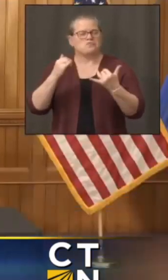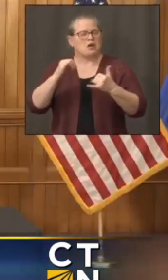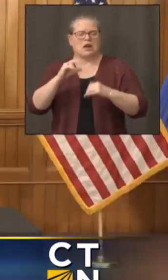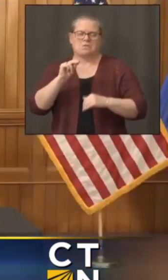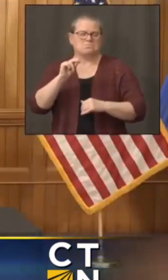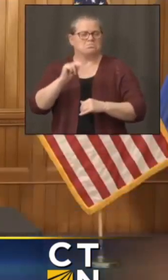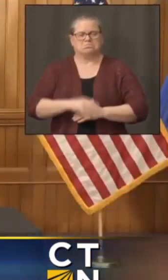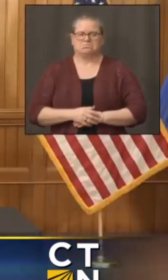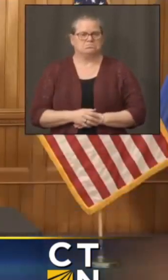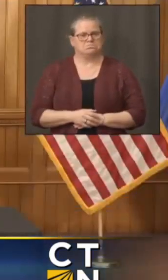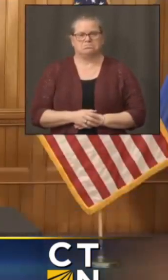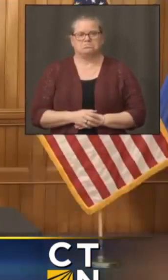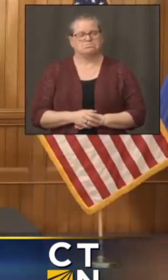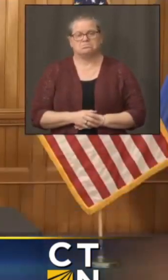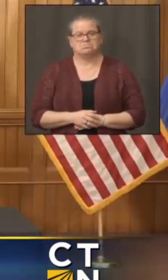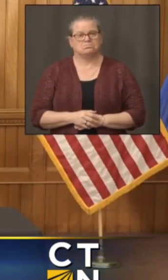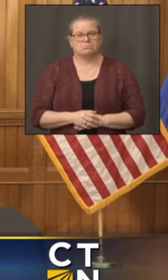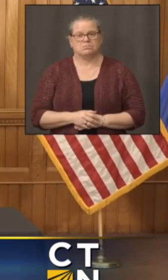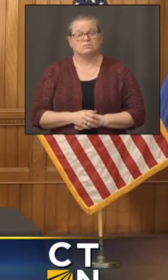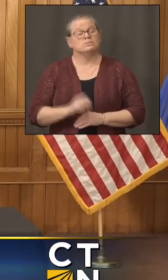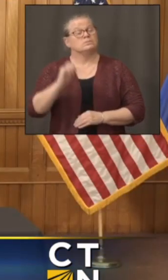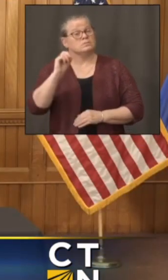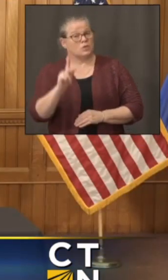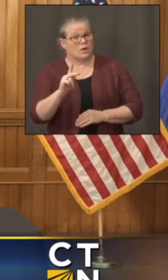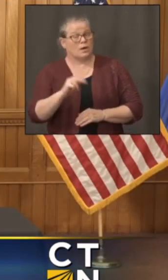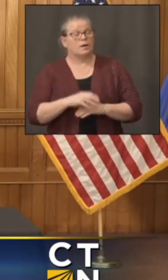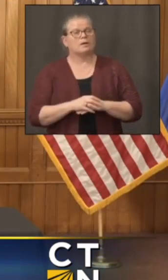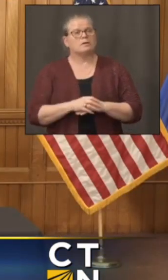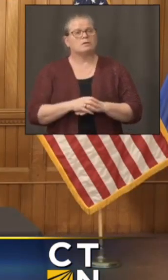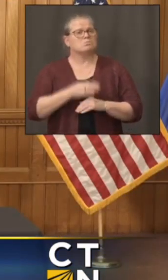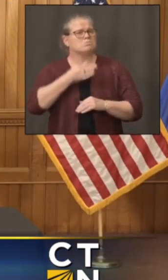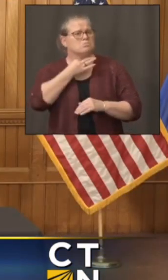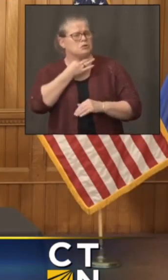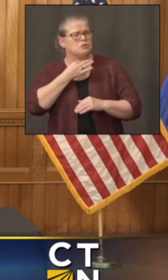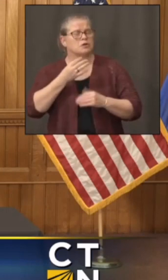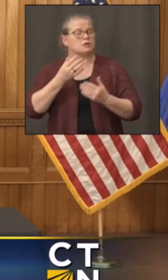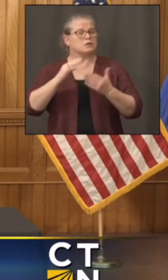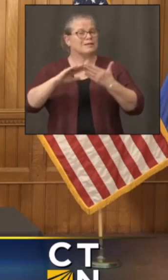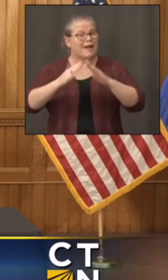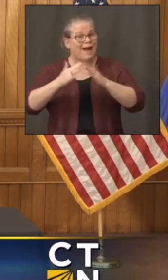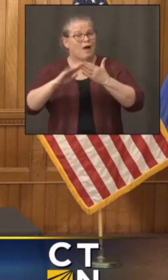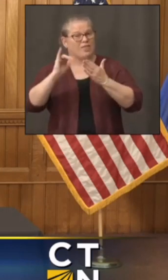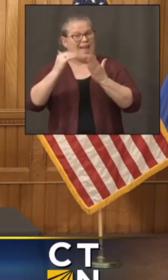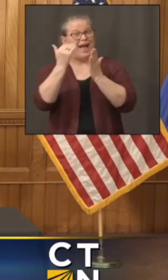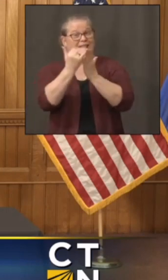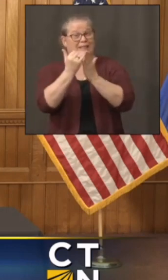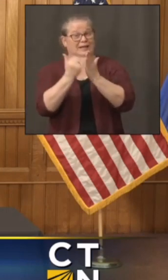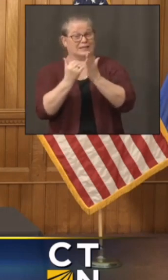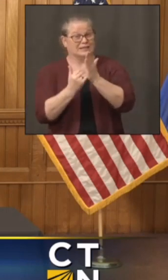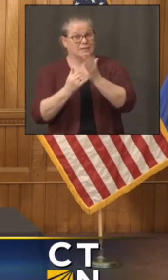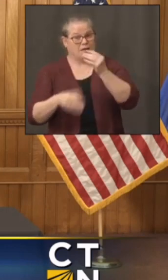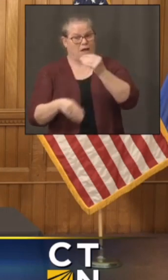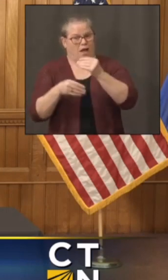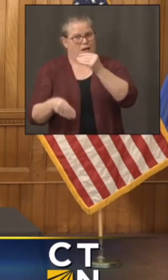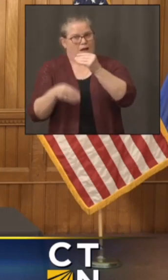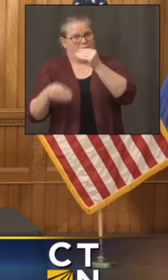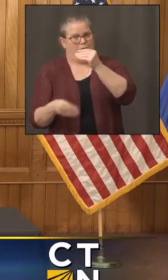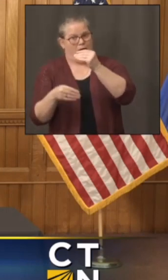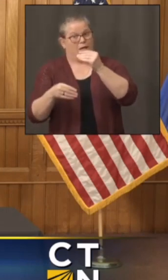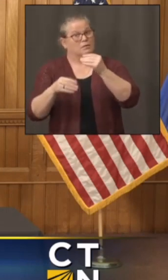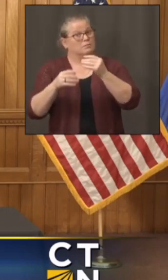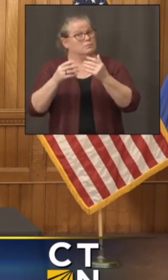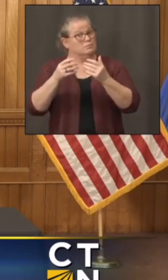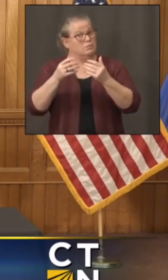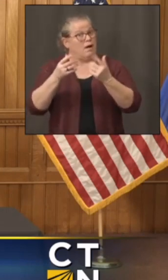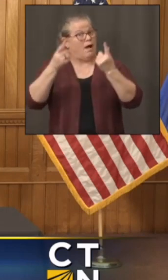okay and also just depending on how many cities and towns are added to that that list would there be a tipping point where